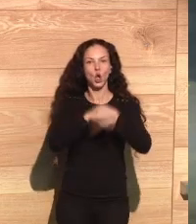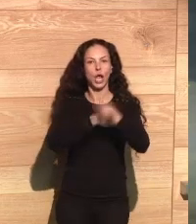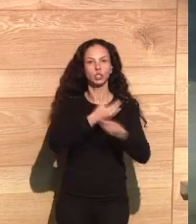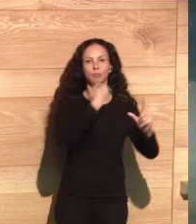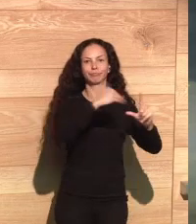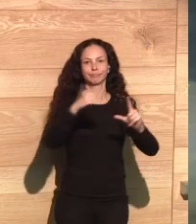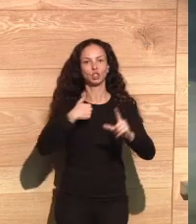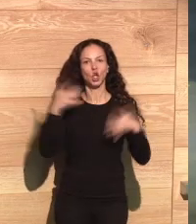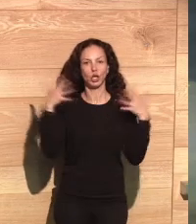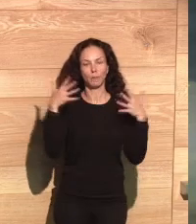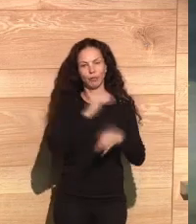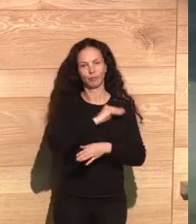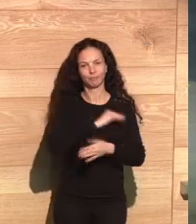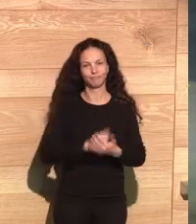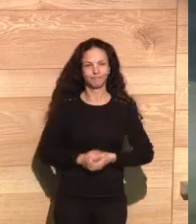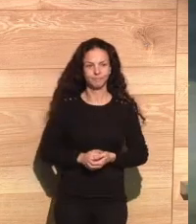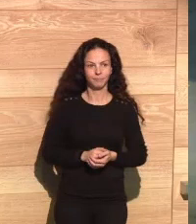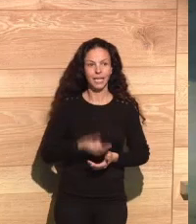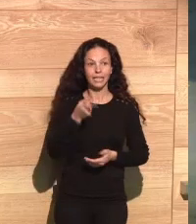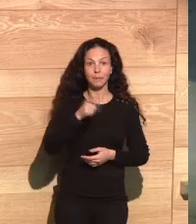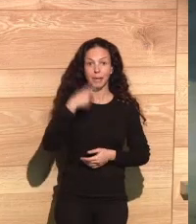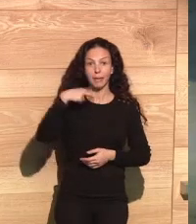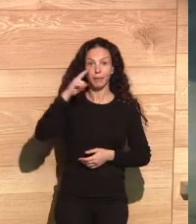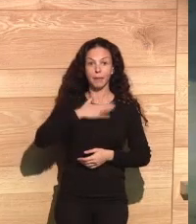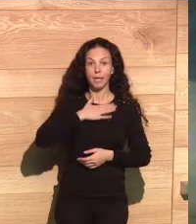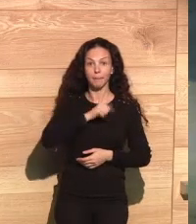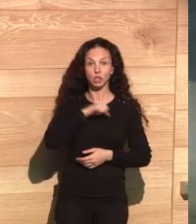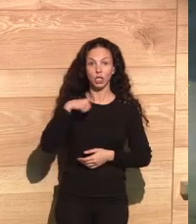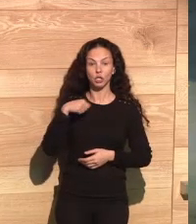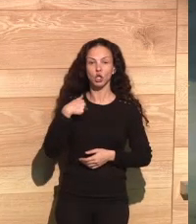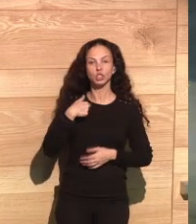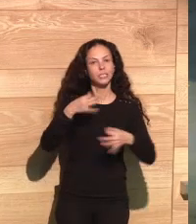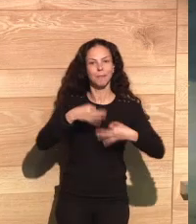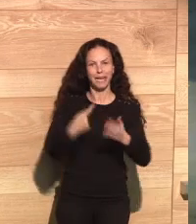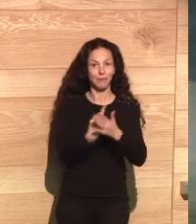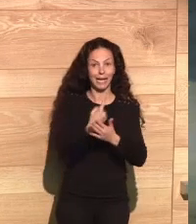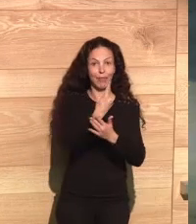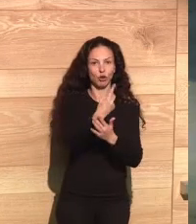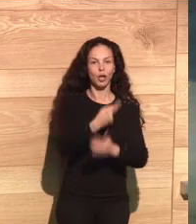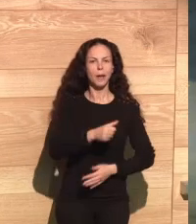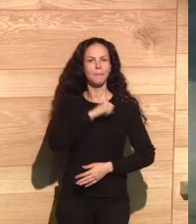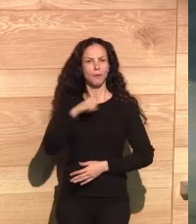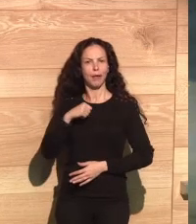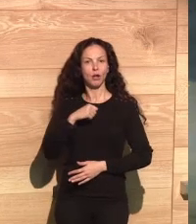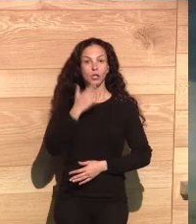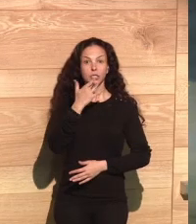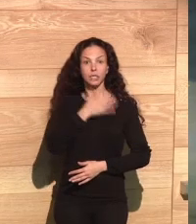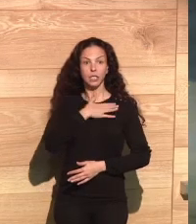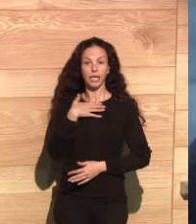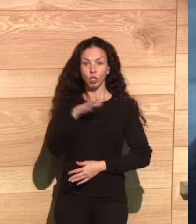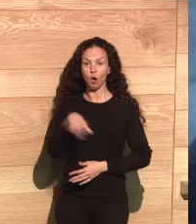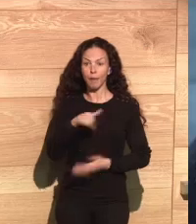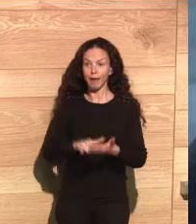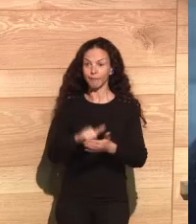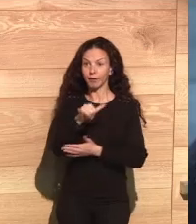done very easily, and it's sent to all the major data brokers. In my experience, I also